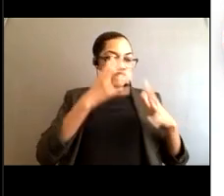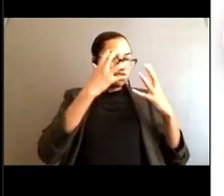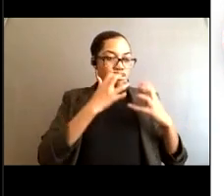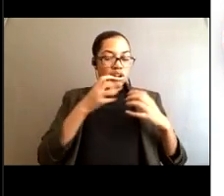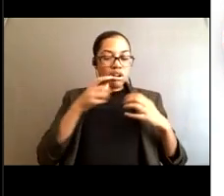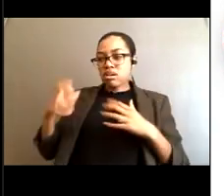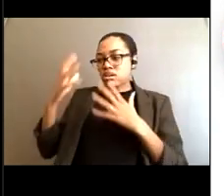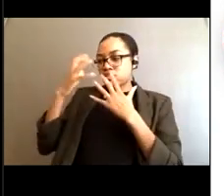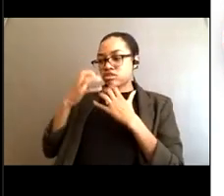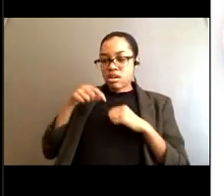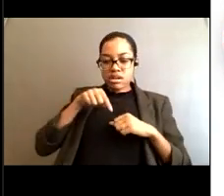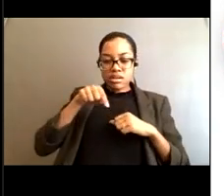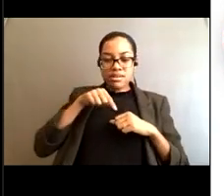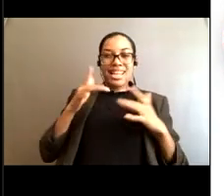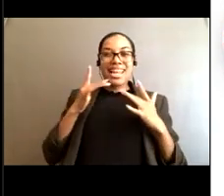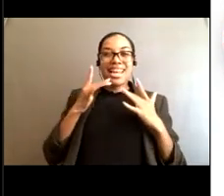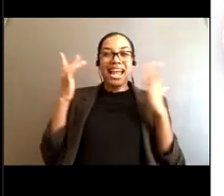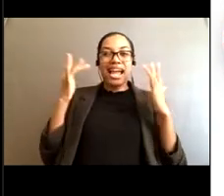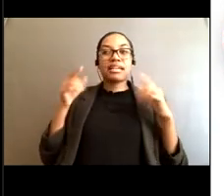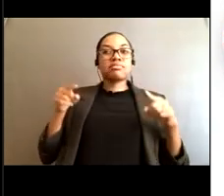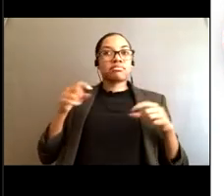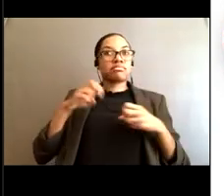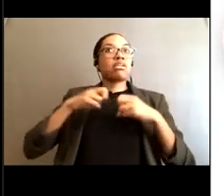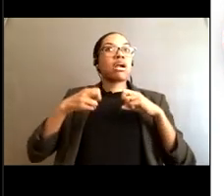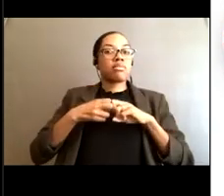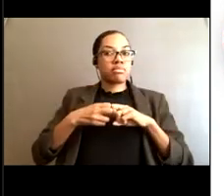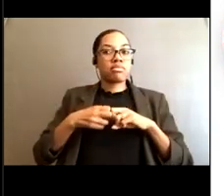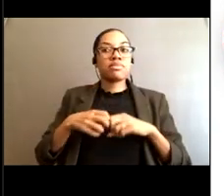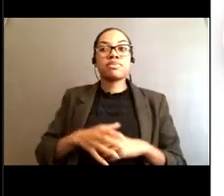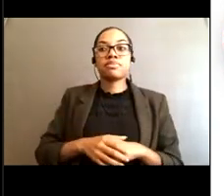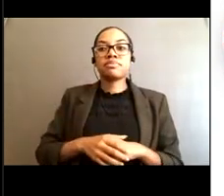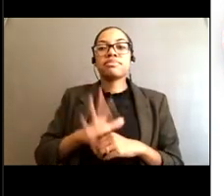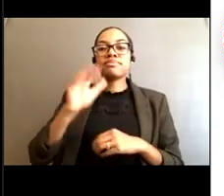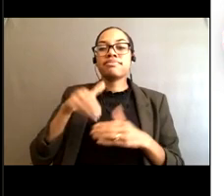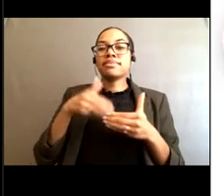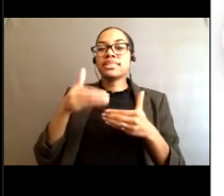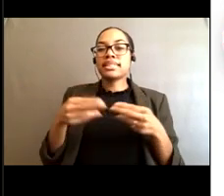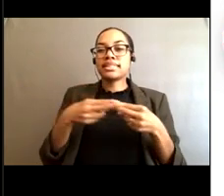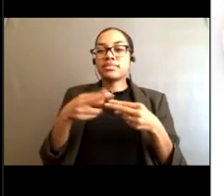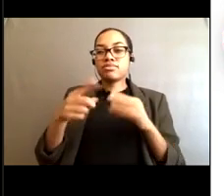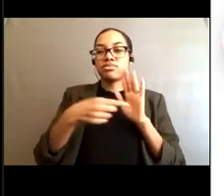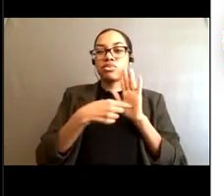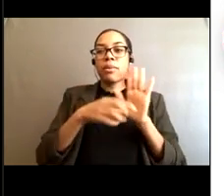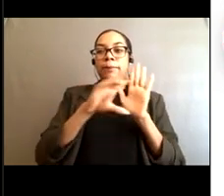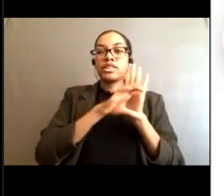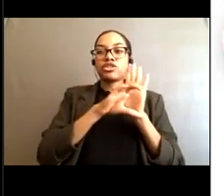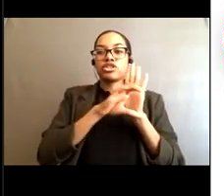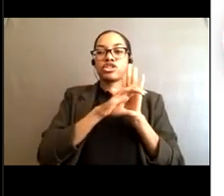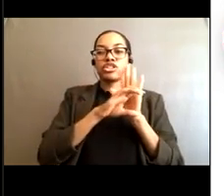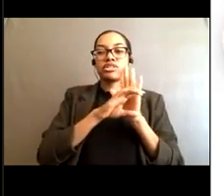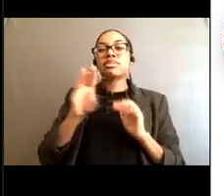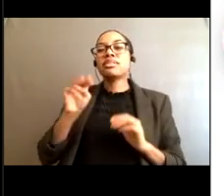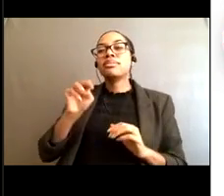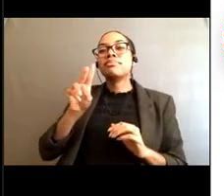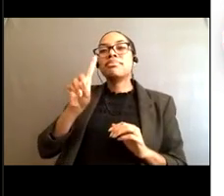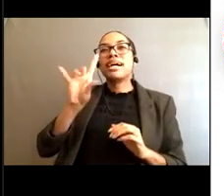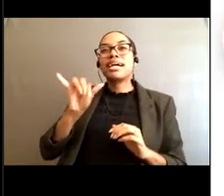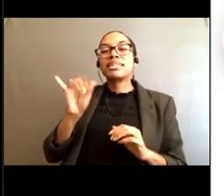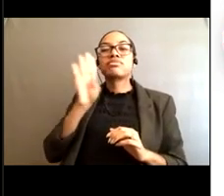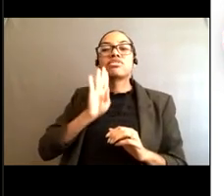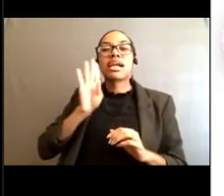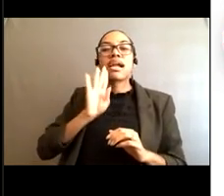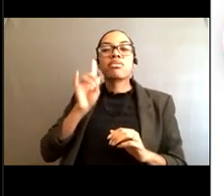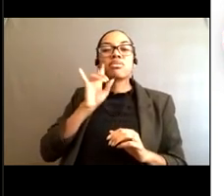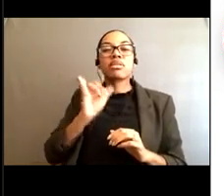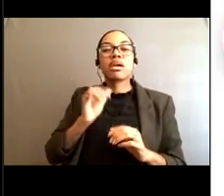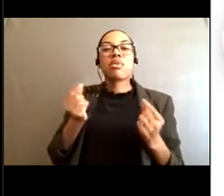show here some pictures that show kind of what a muddy appearance might look like in the water. These are real